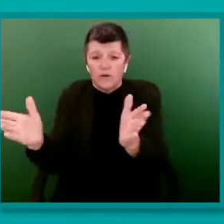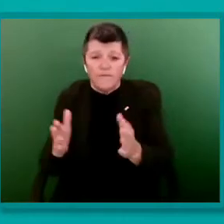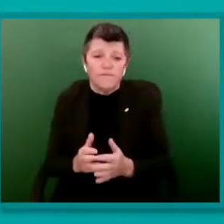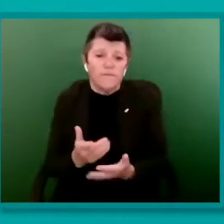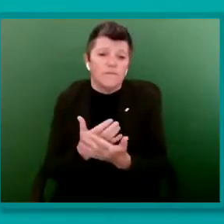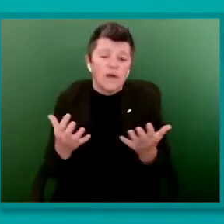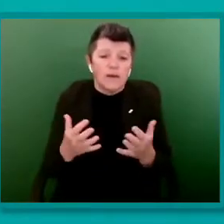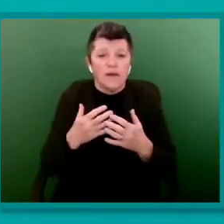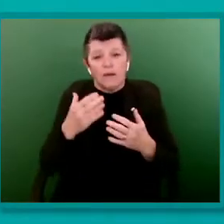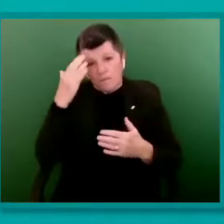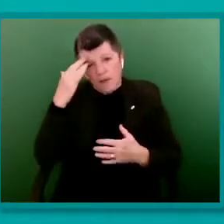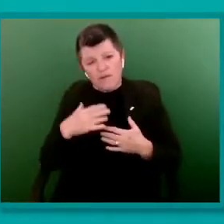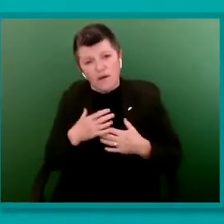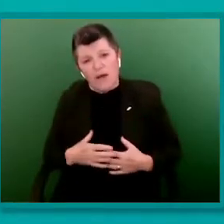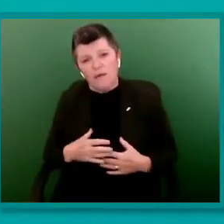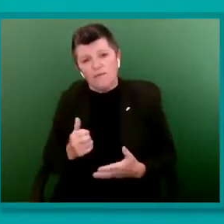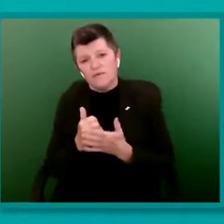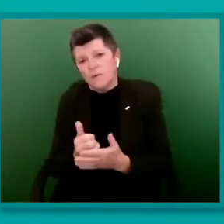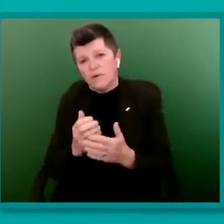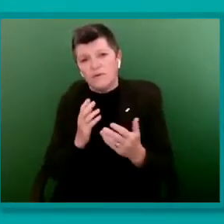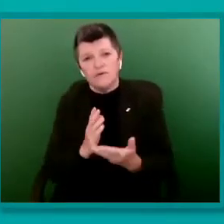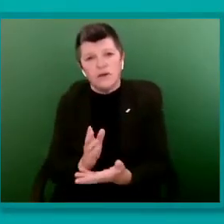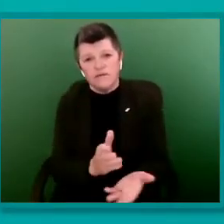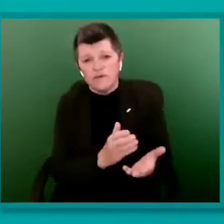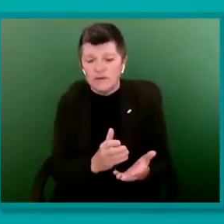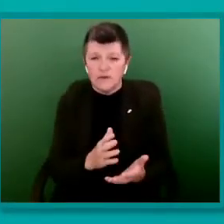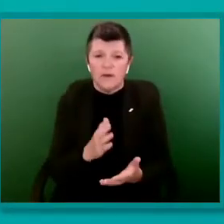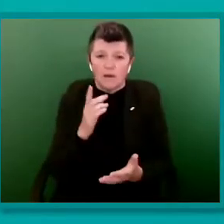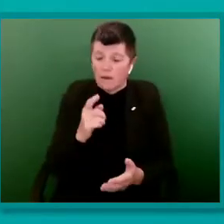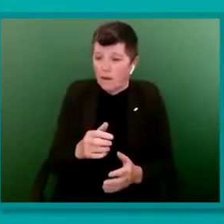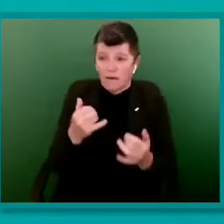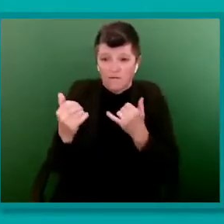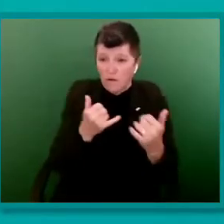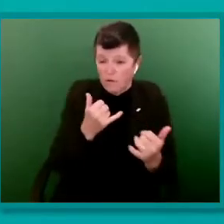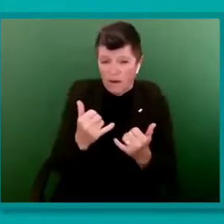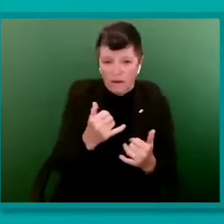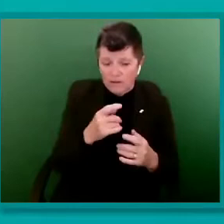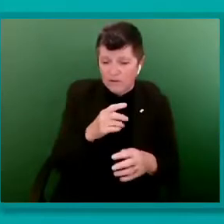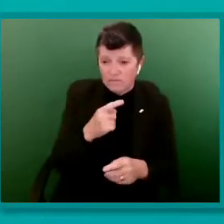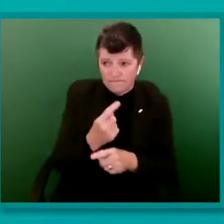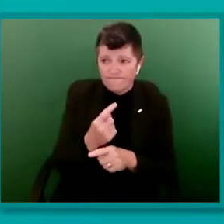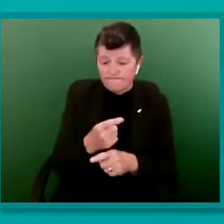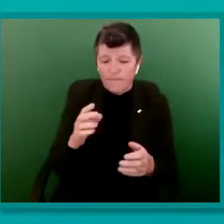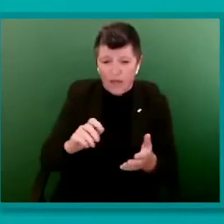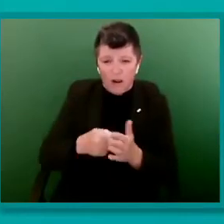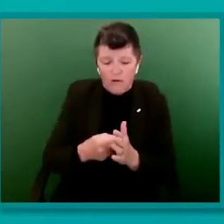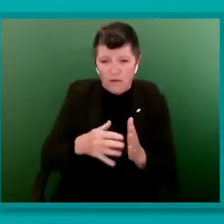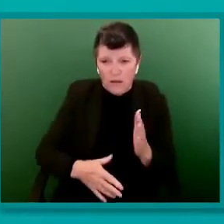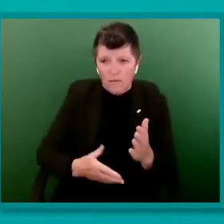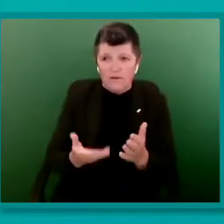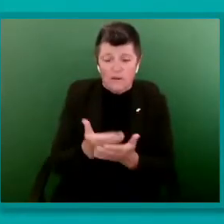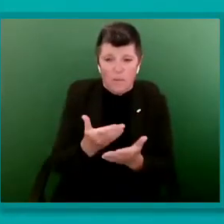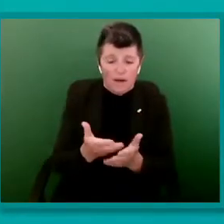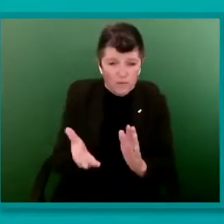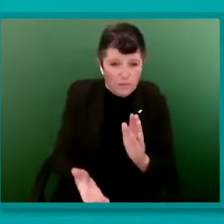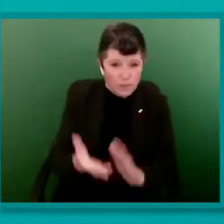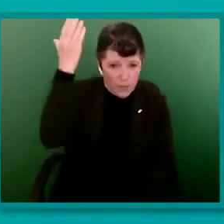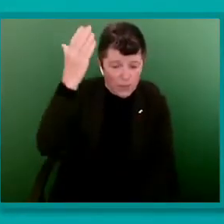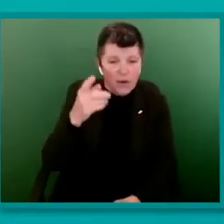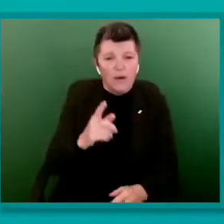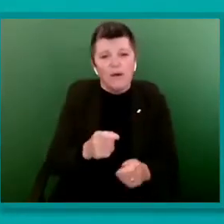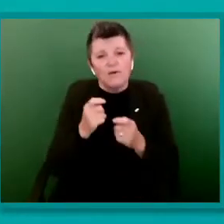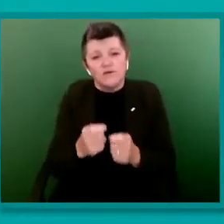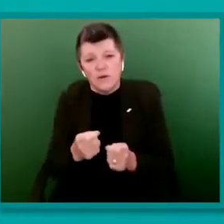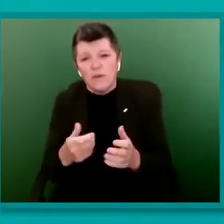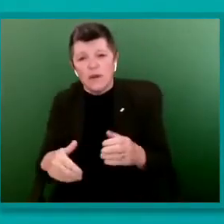charity phone lines reporting huge surges in demand during lockdown. And treatment, including hormone therapy